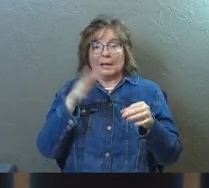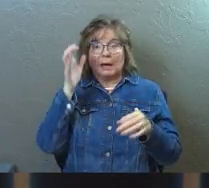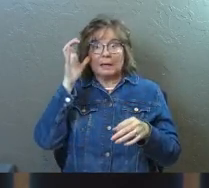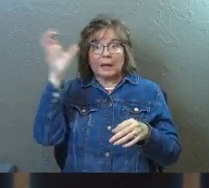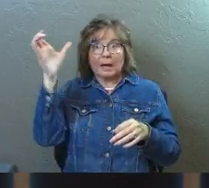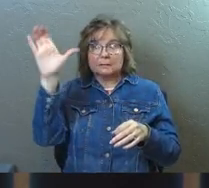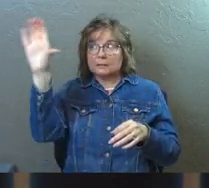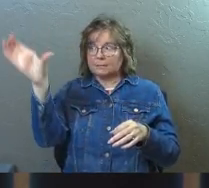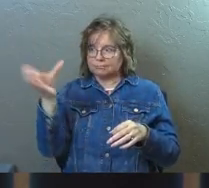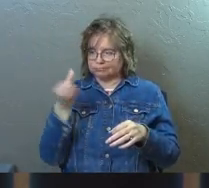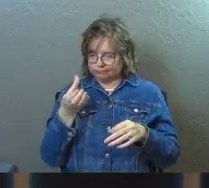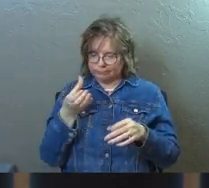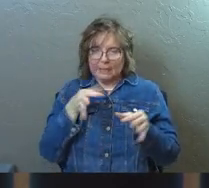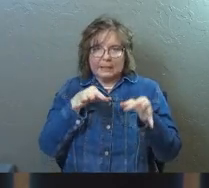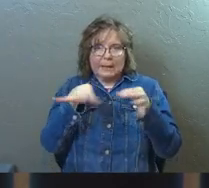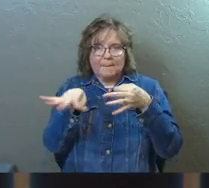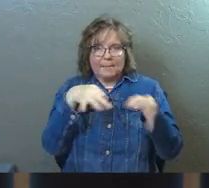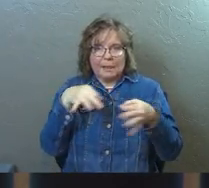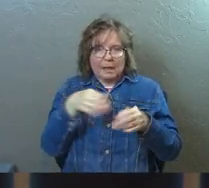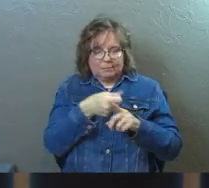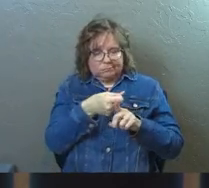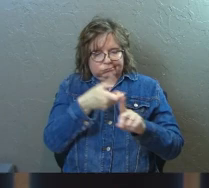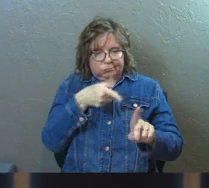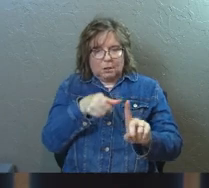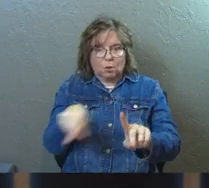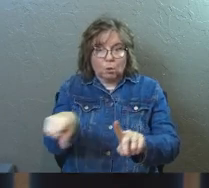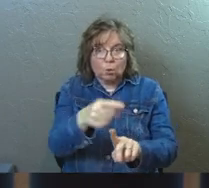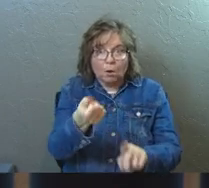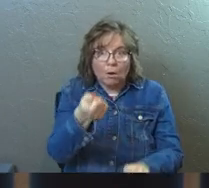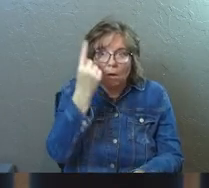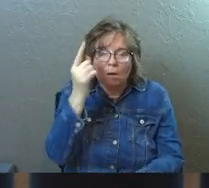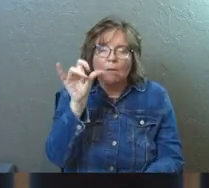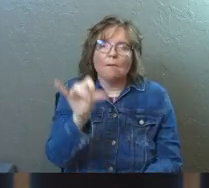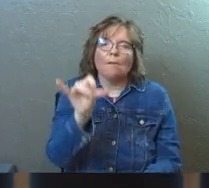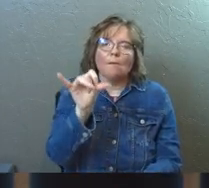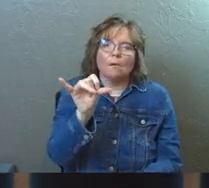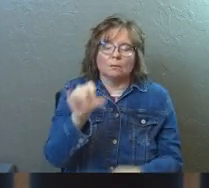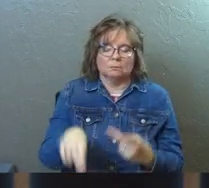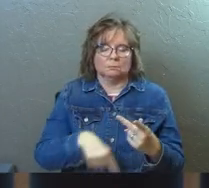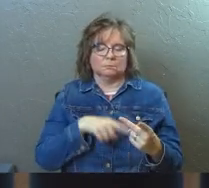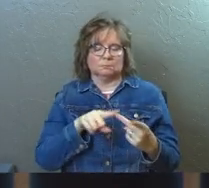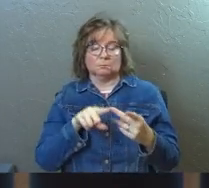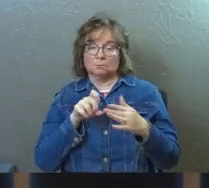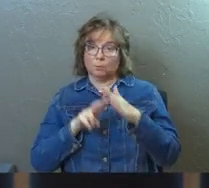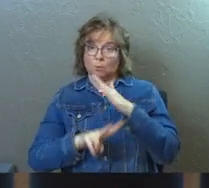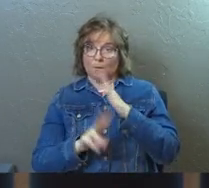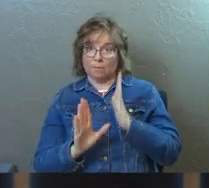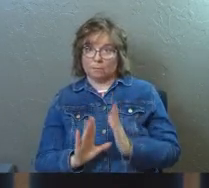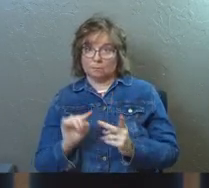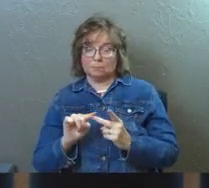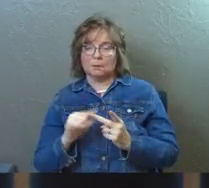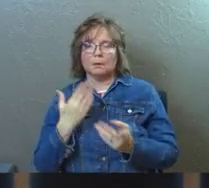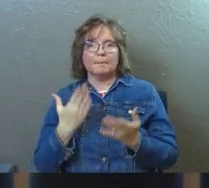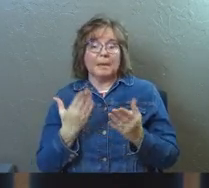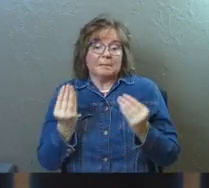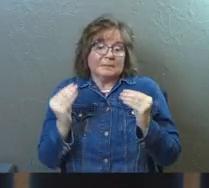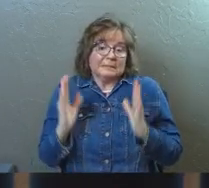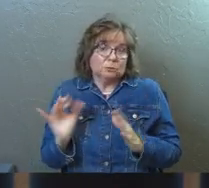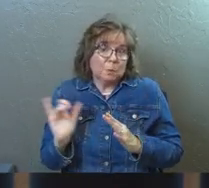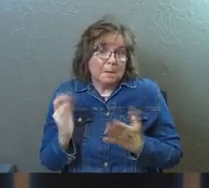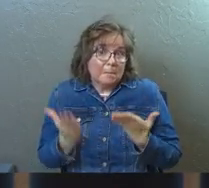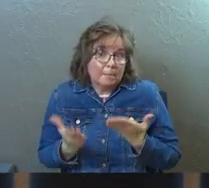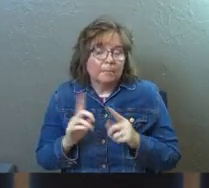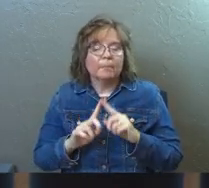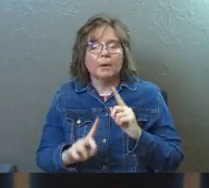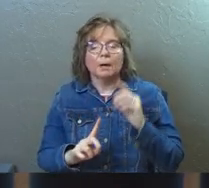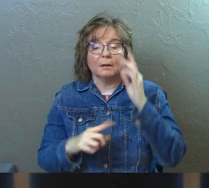a concept to you so that you understand it and you can walk in it, a prophet is someone who, they might be a teacher as